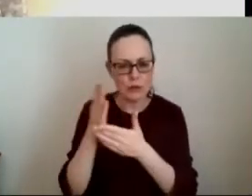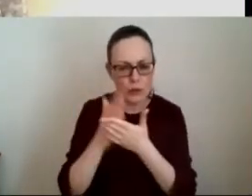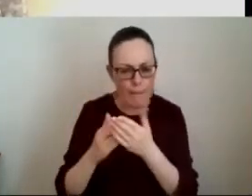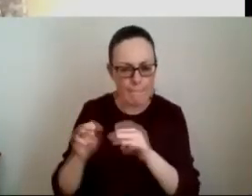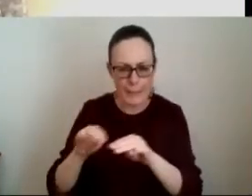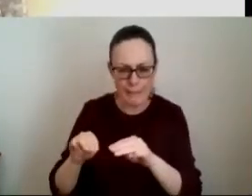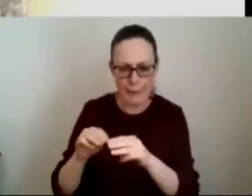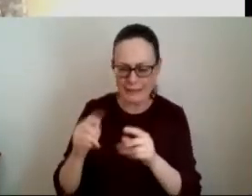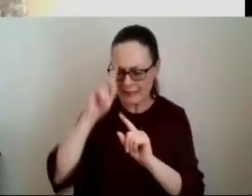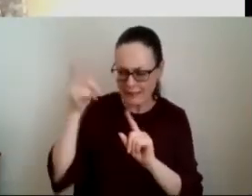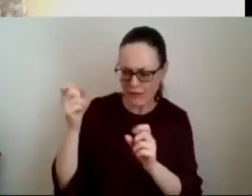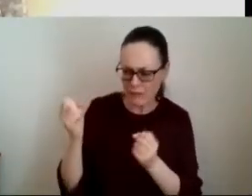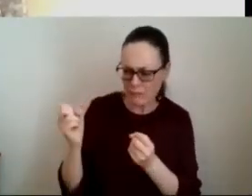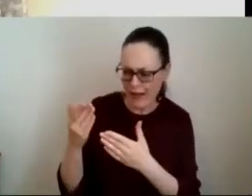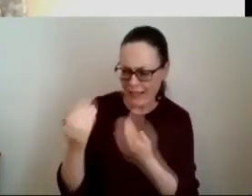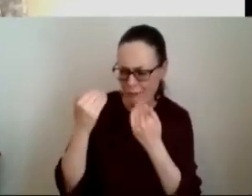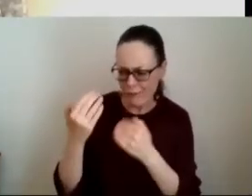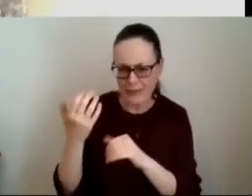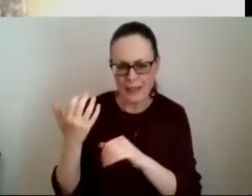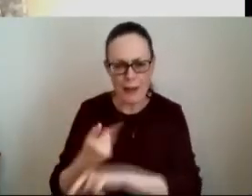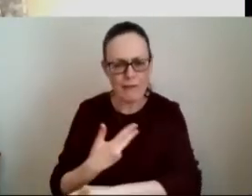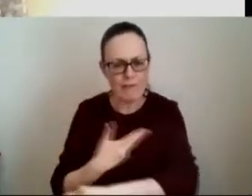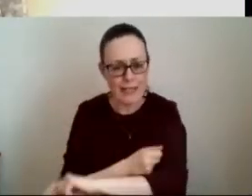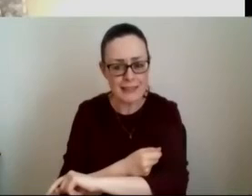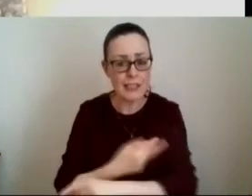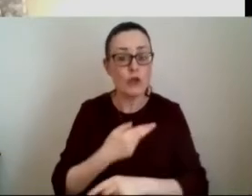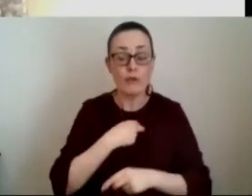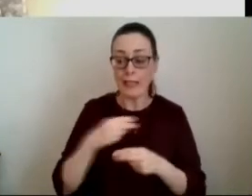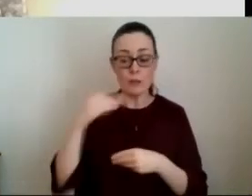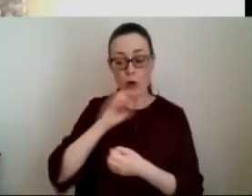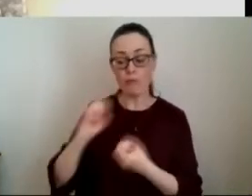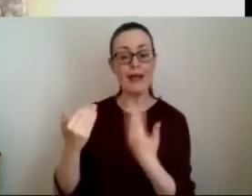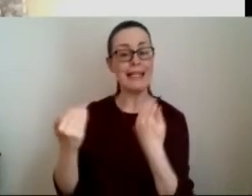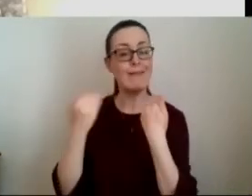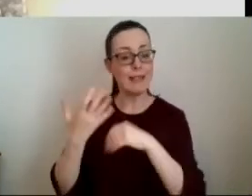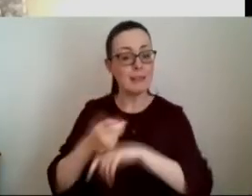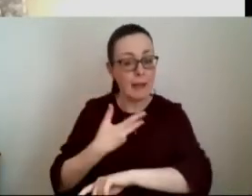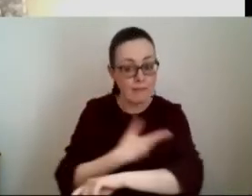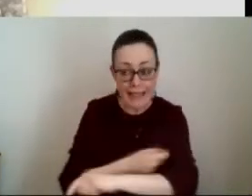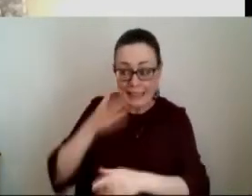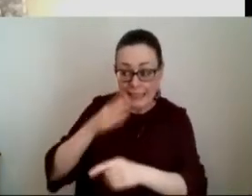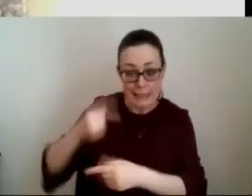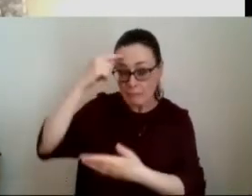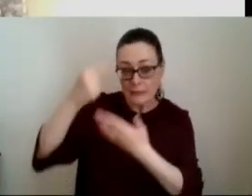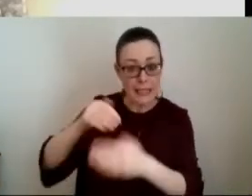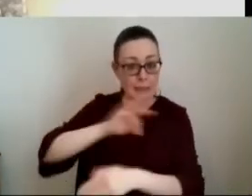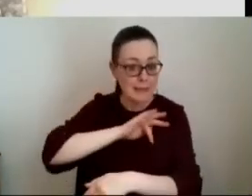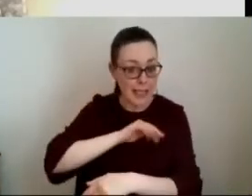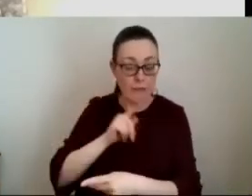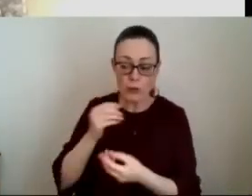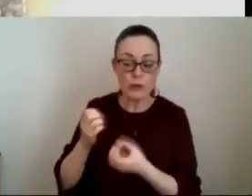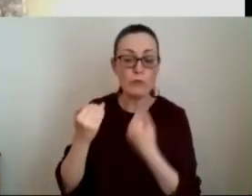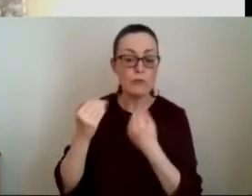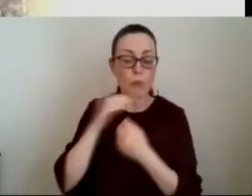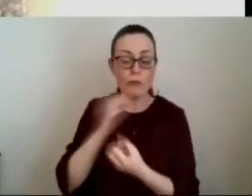them i suppose with vaccination our strategy is very much about trying to give people the information and let them make an informed choice around it for any for any individual